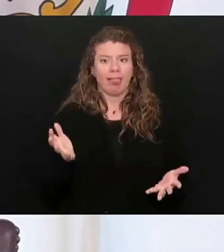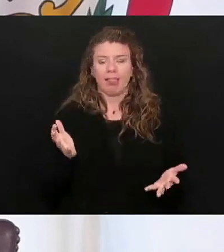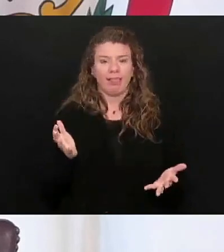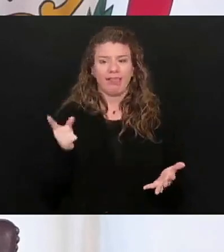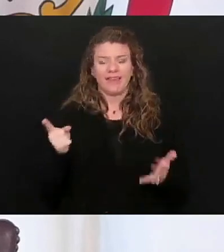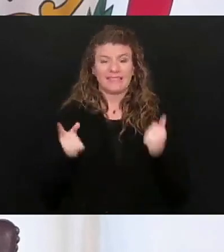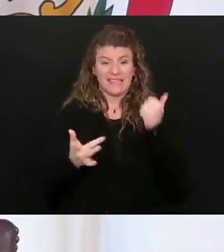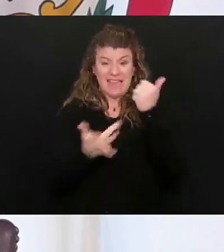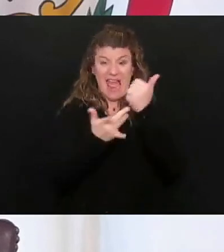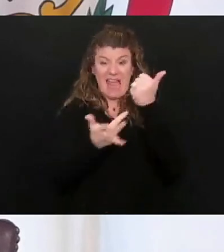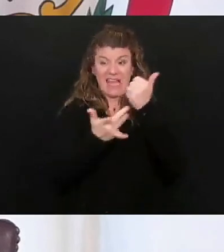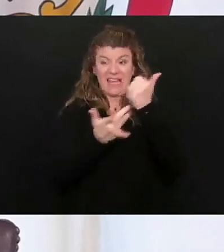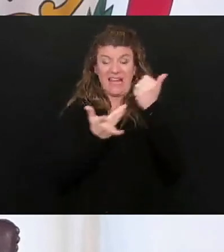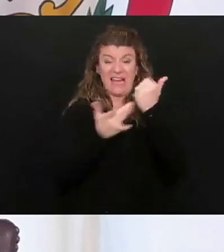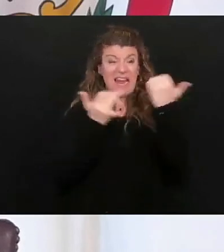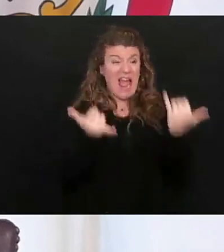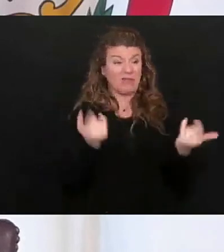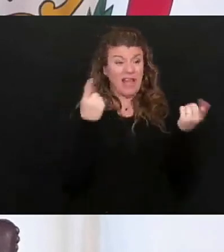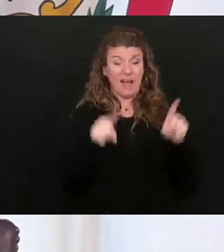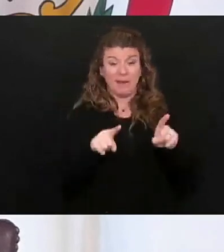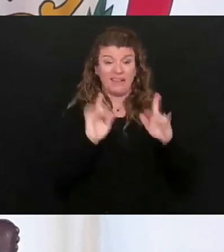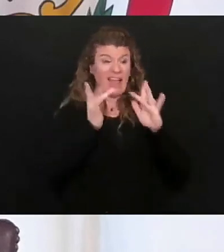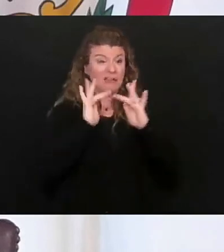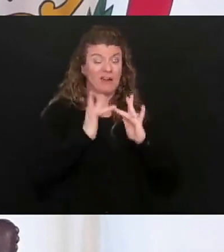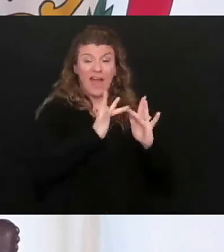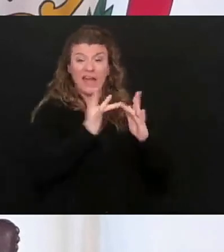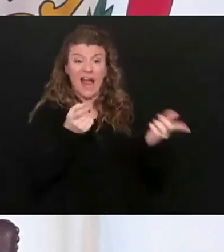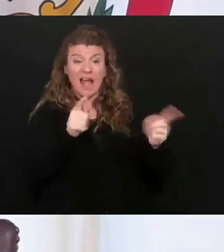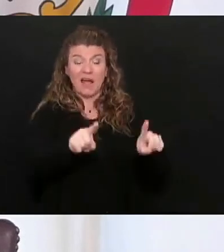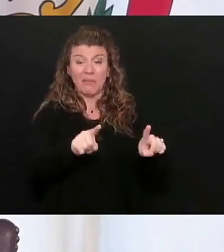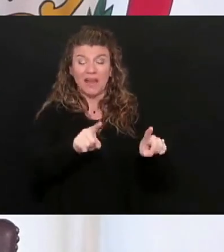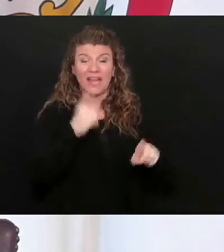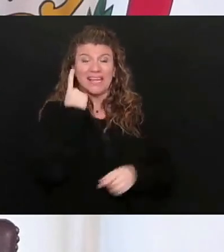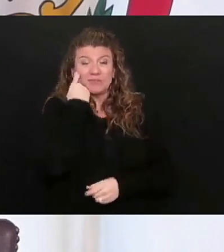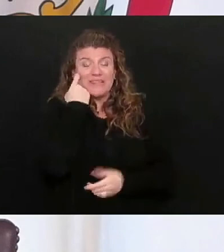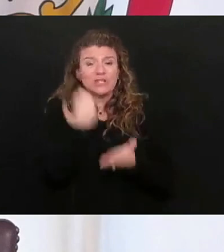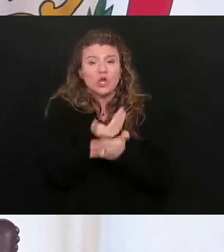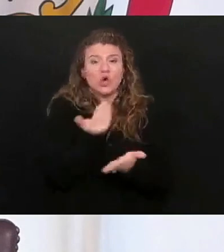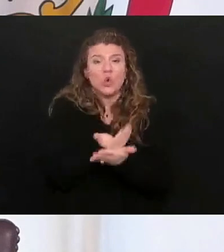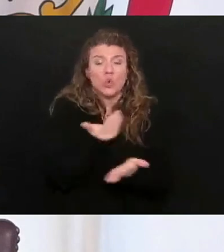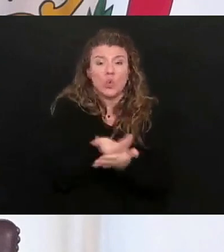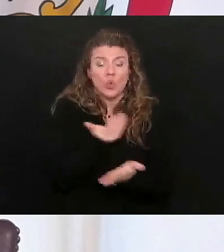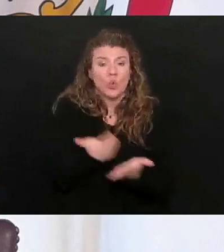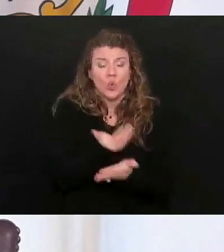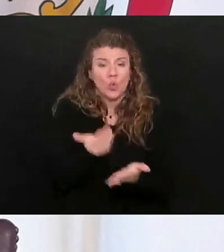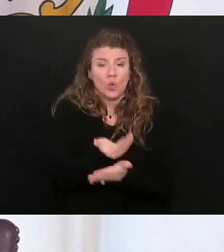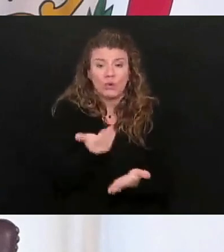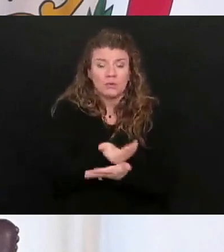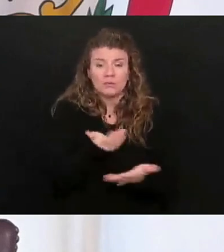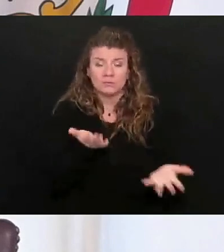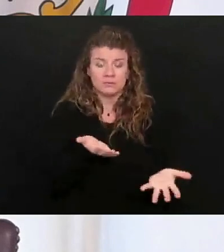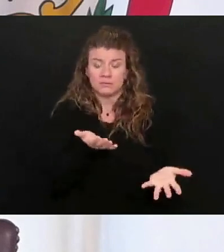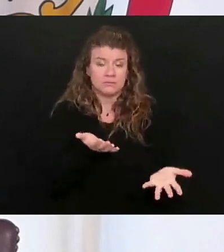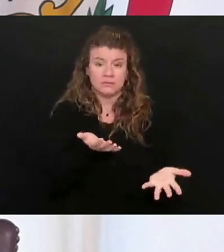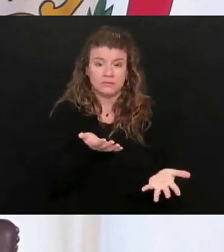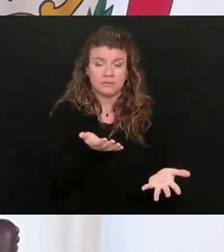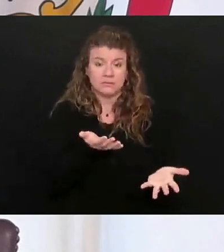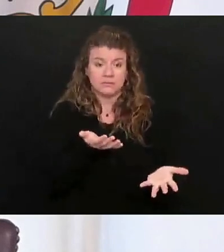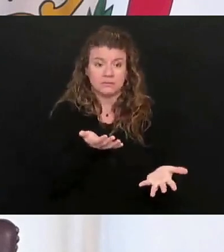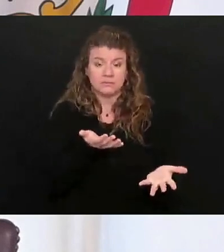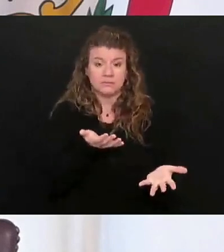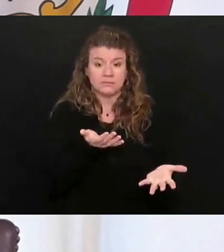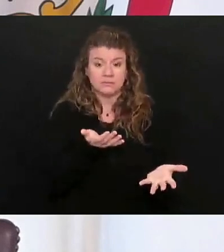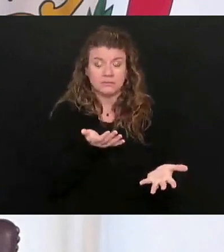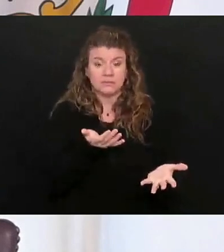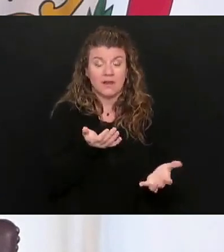tech age that we're in right now just, you know, just came about long, long, long. I mean, they were